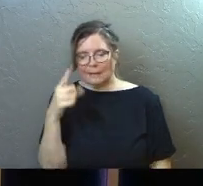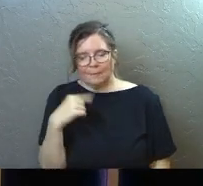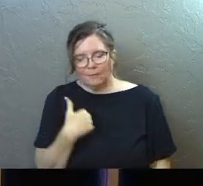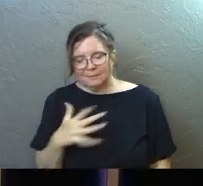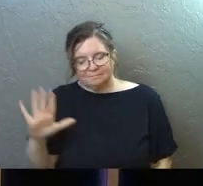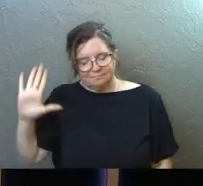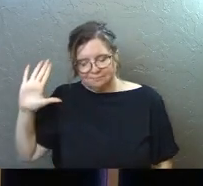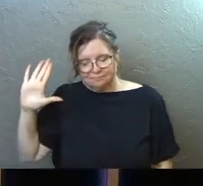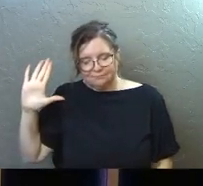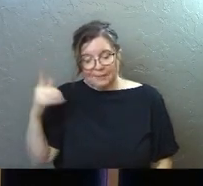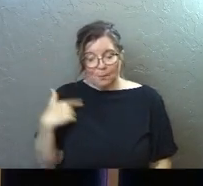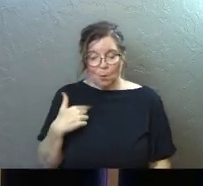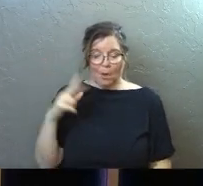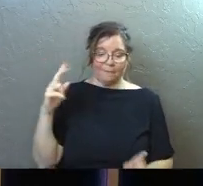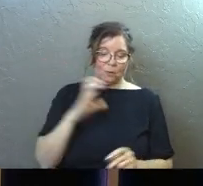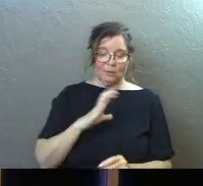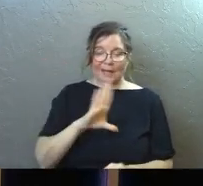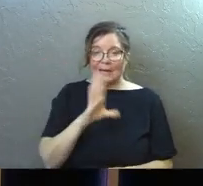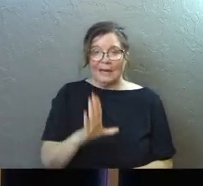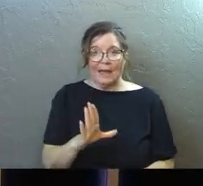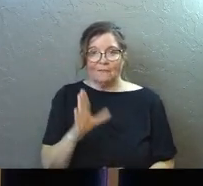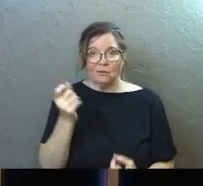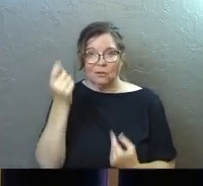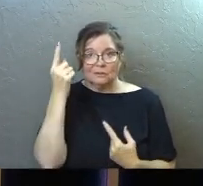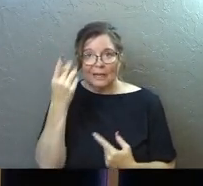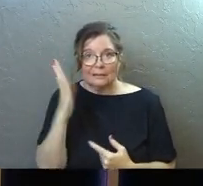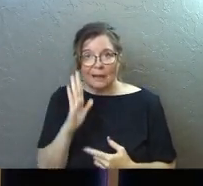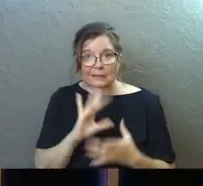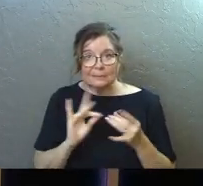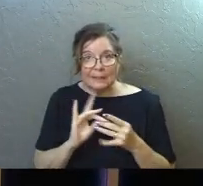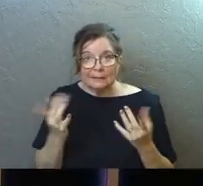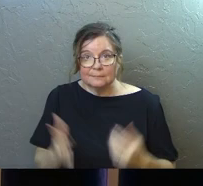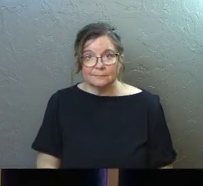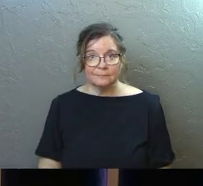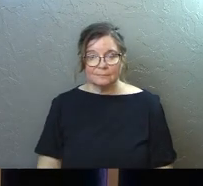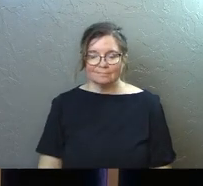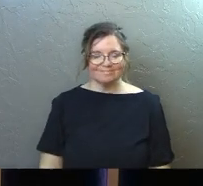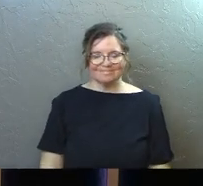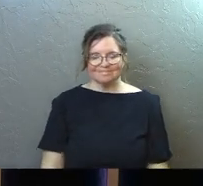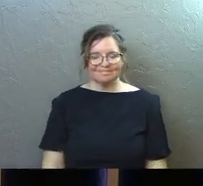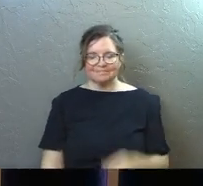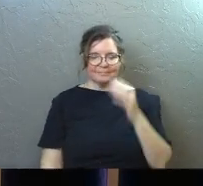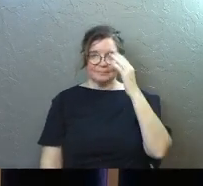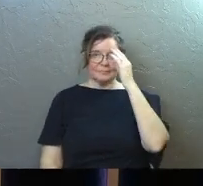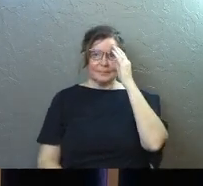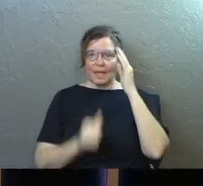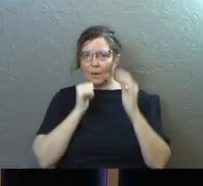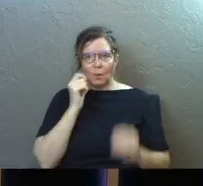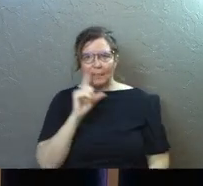happen for me. I'm just one of those Christians that never hears God speak. I don't think that's true.